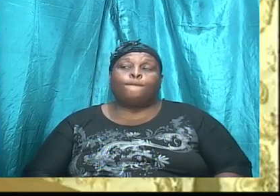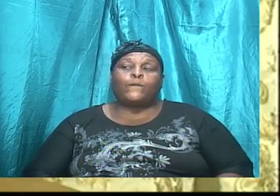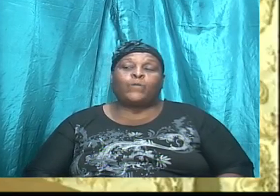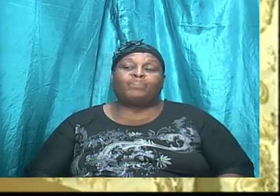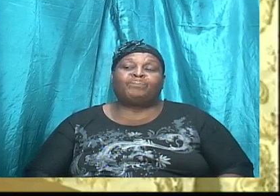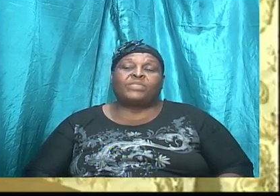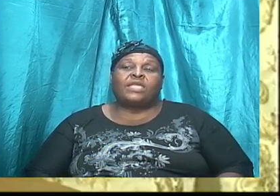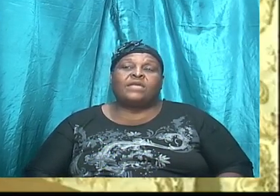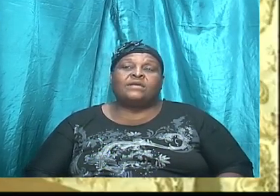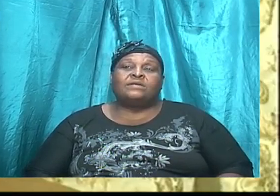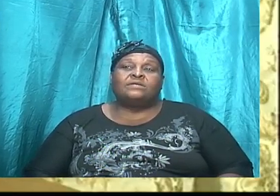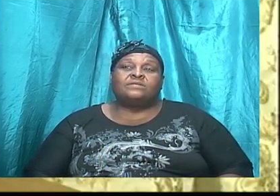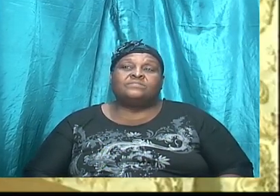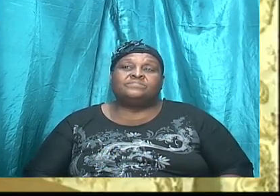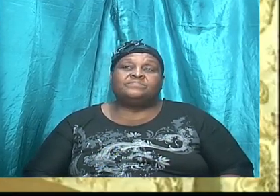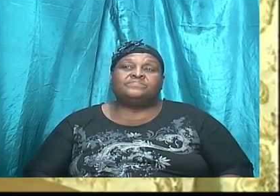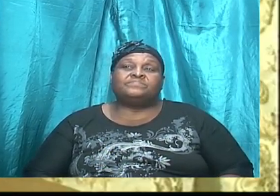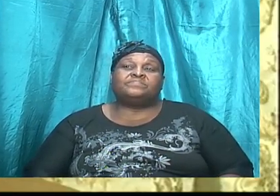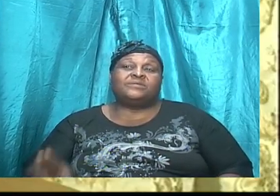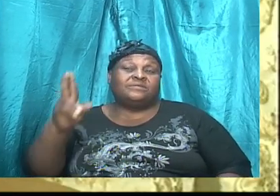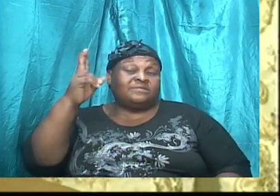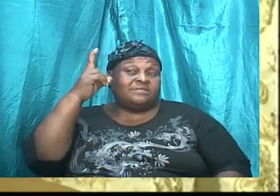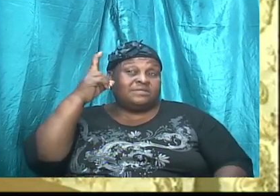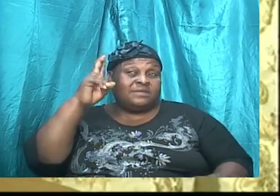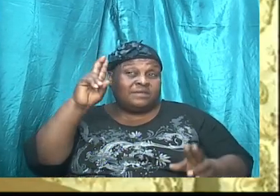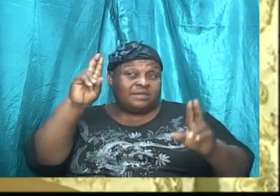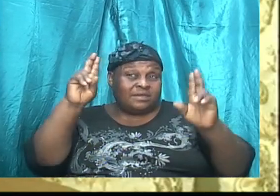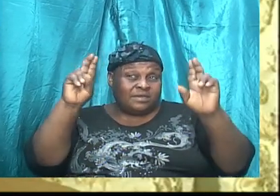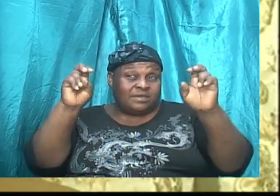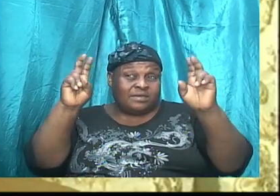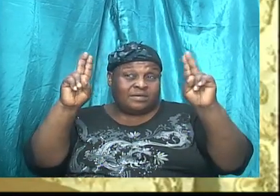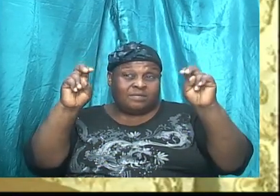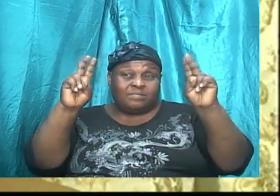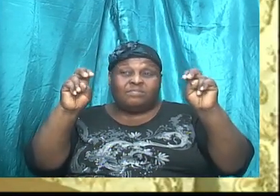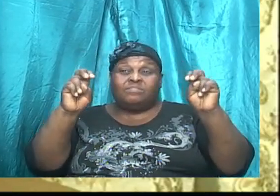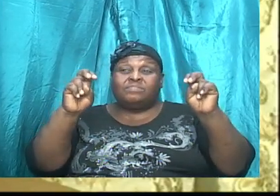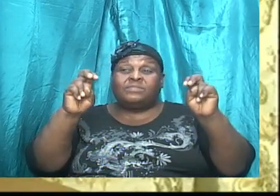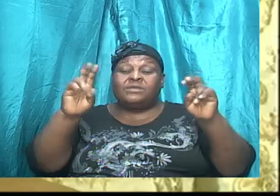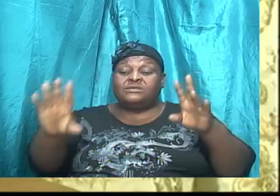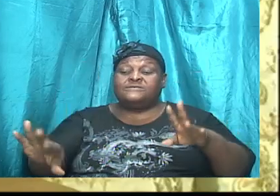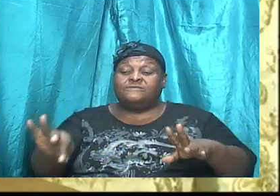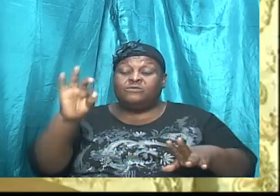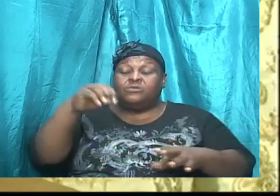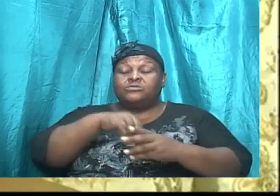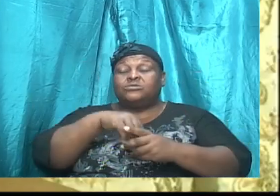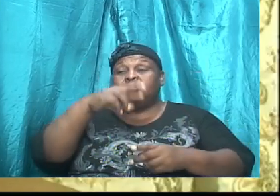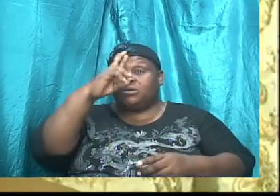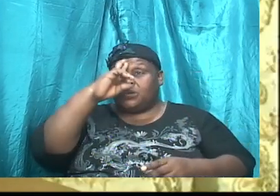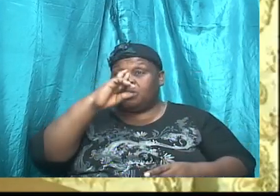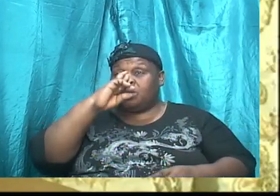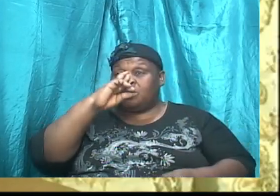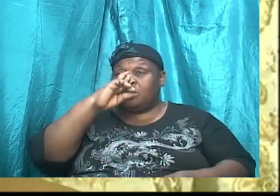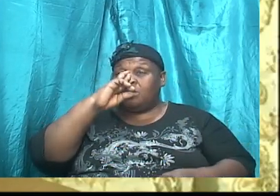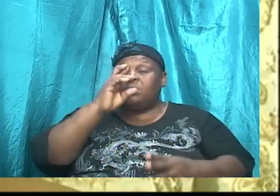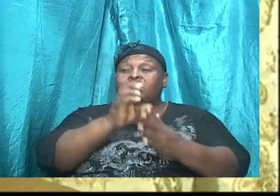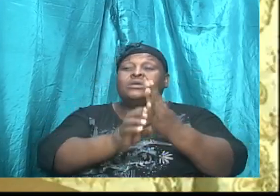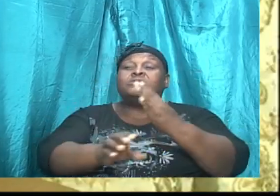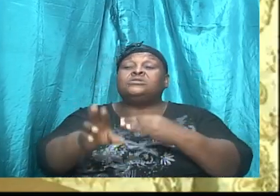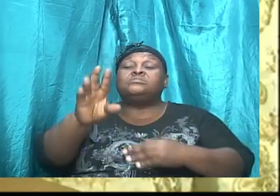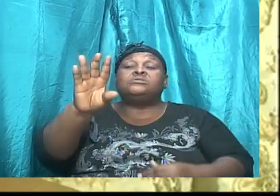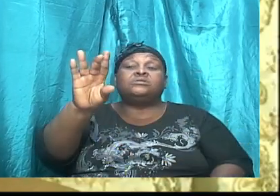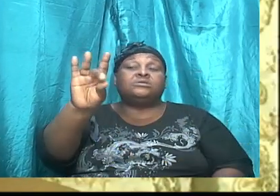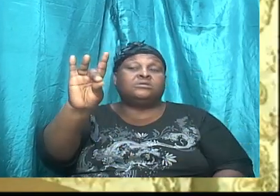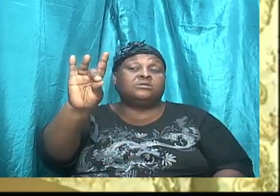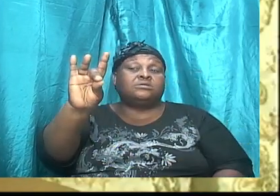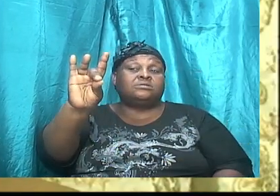So the theme is found in Romans chapter 8